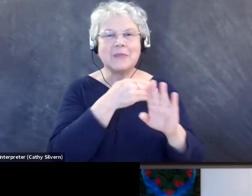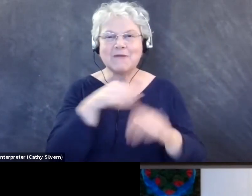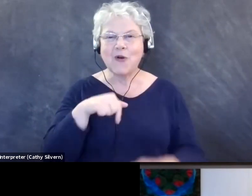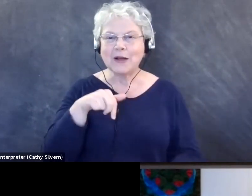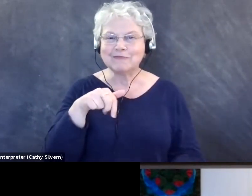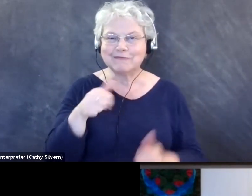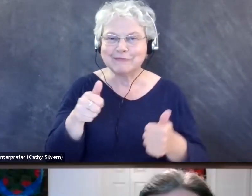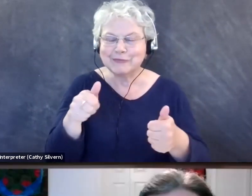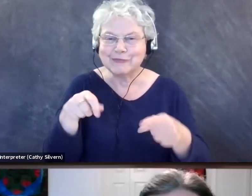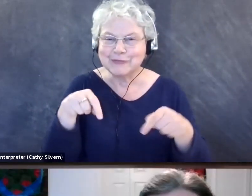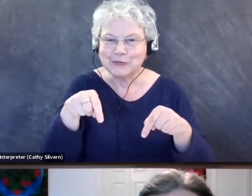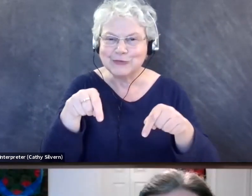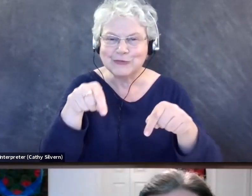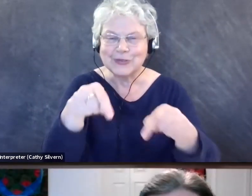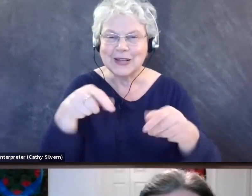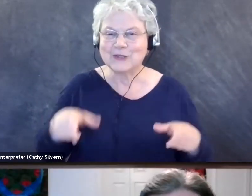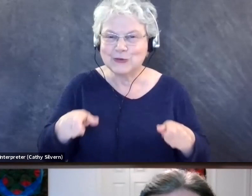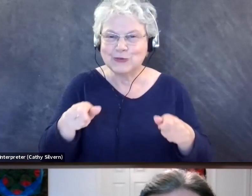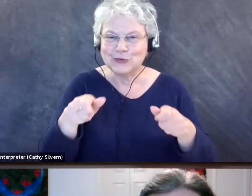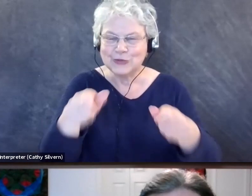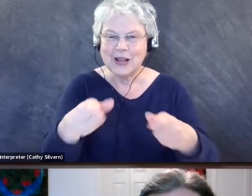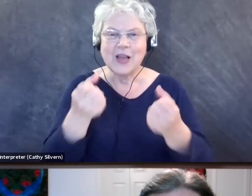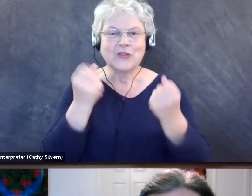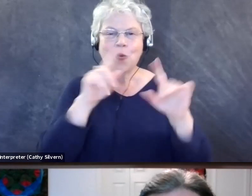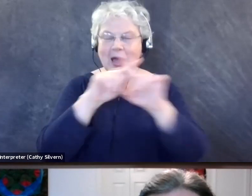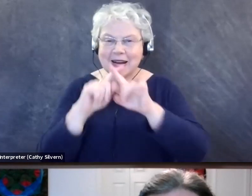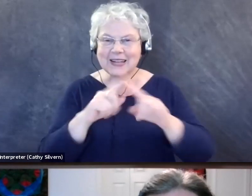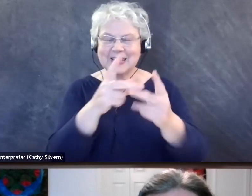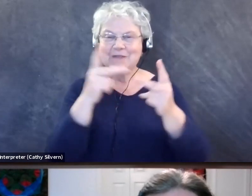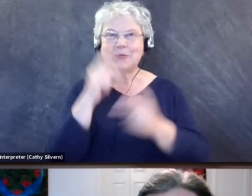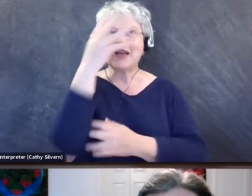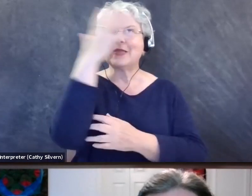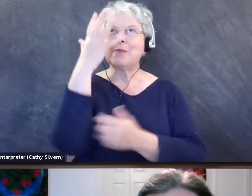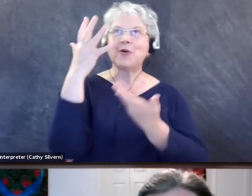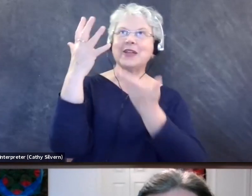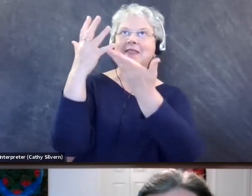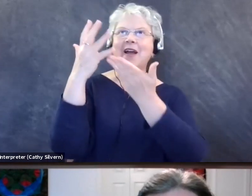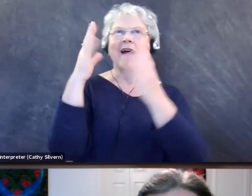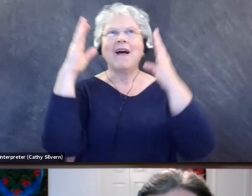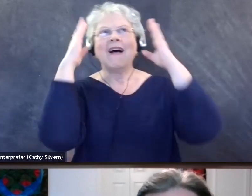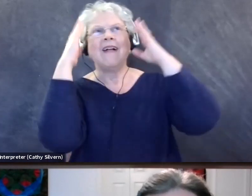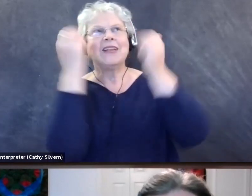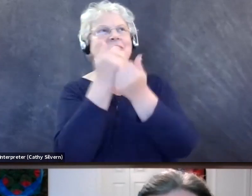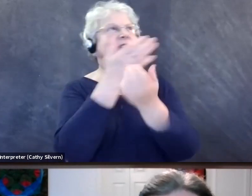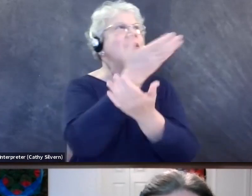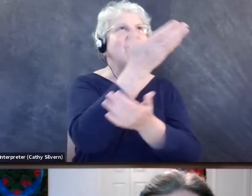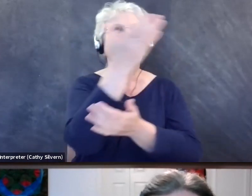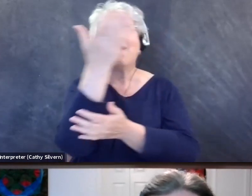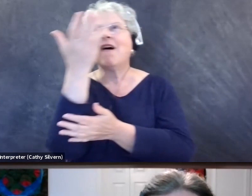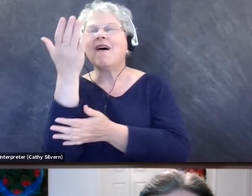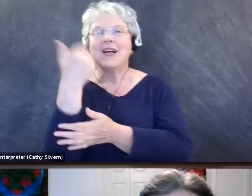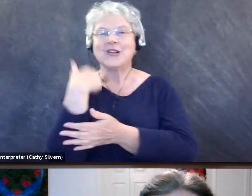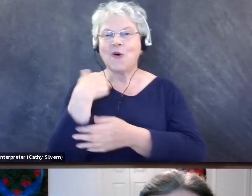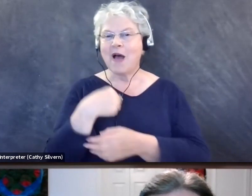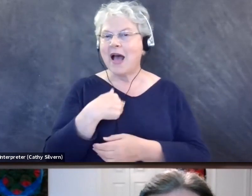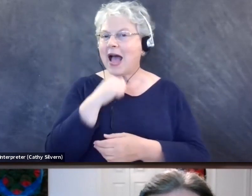but there's so many little niches and places where they can be, and I want to listen to everything. And so I am definitely